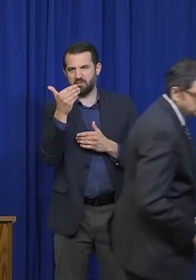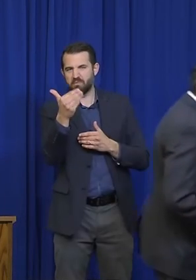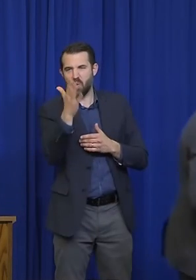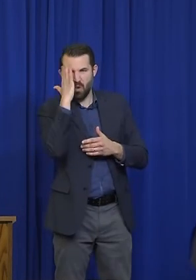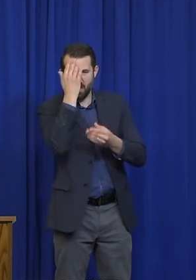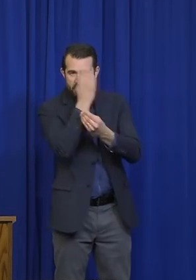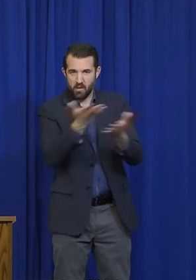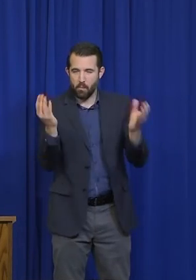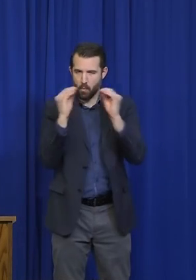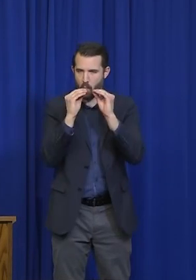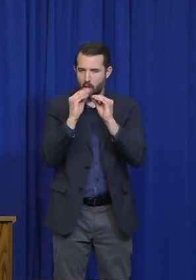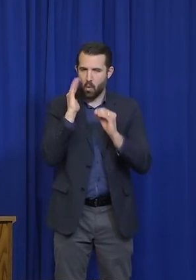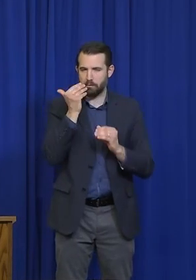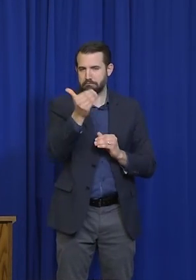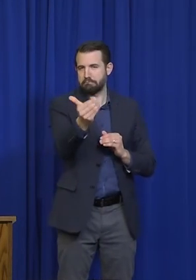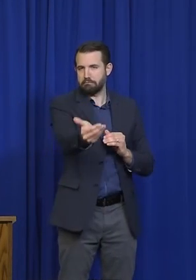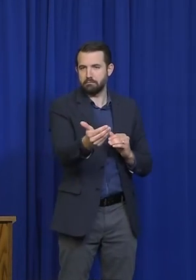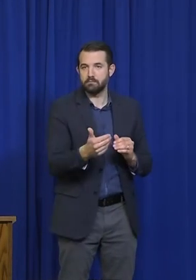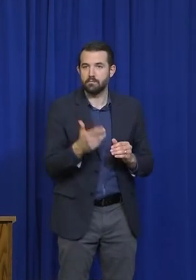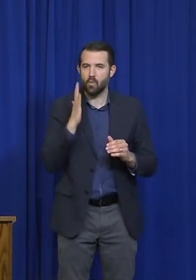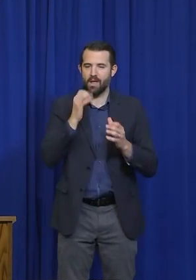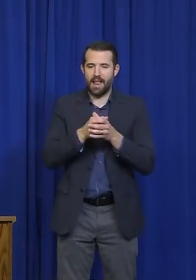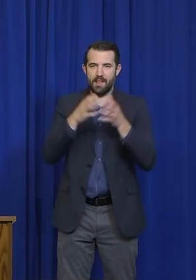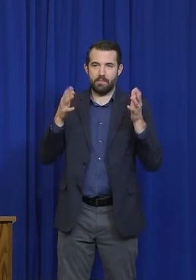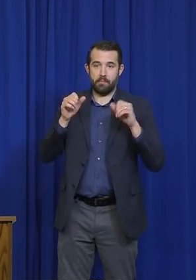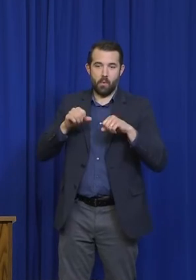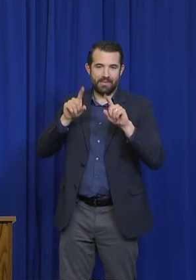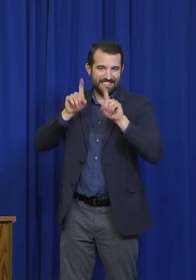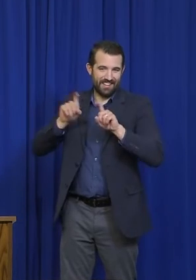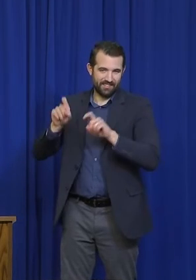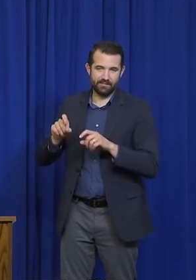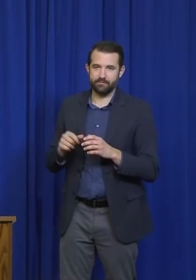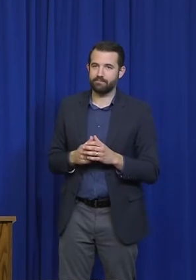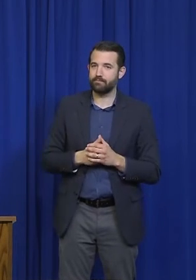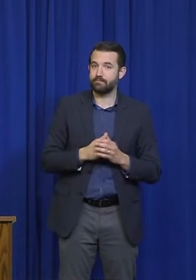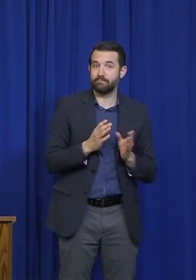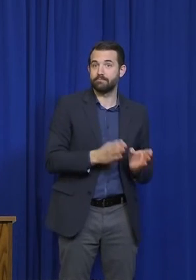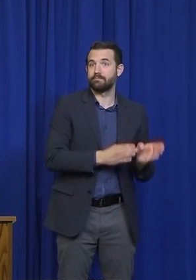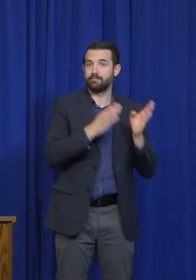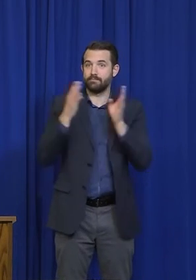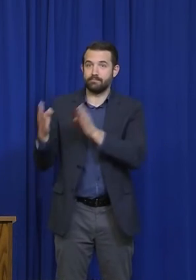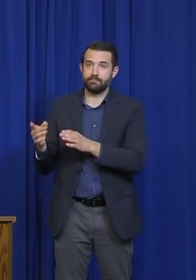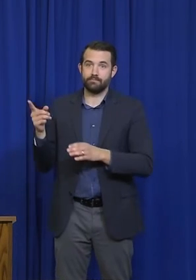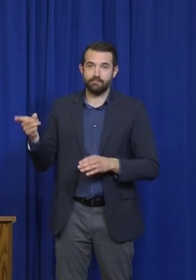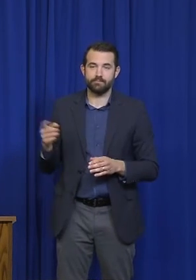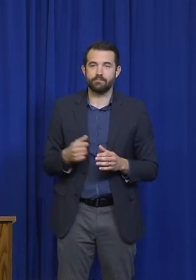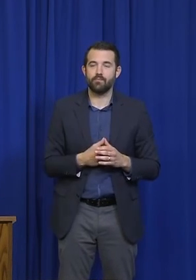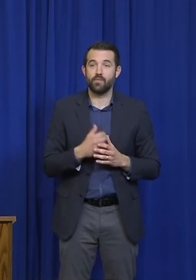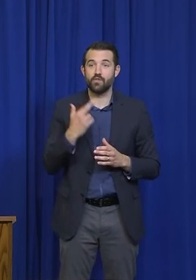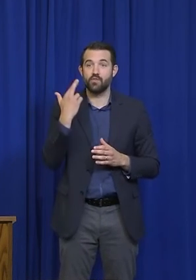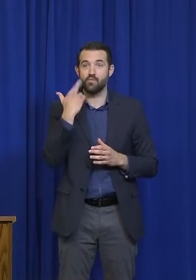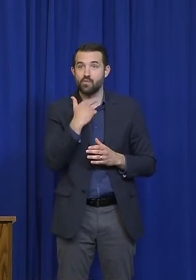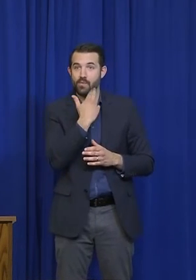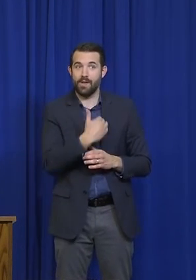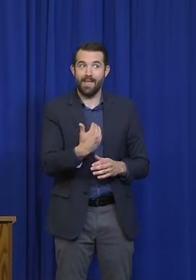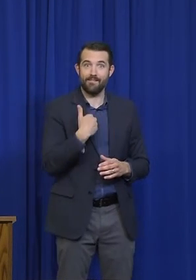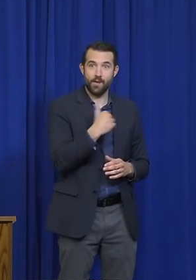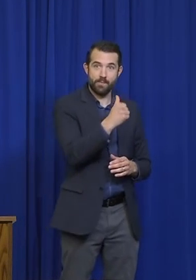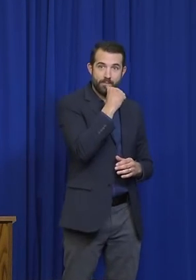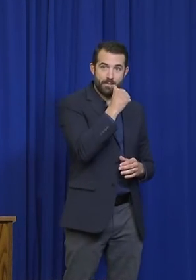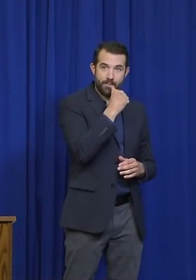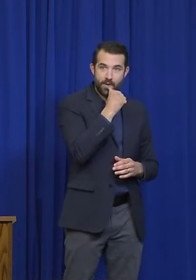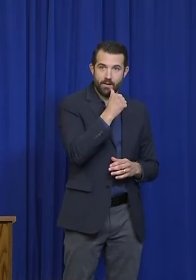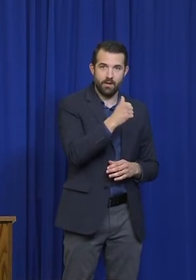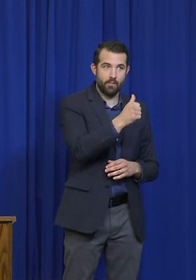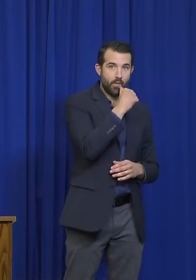And on the difference between restaurants and bars, well, I'm no expert, but your question sort of evokes the picture of the Edward Hopper painting.